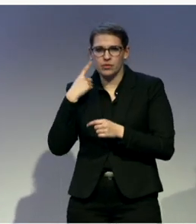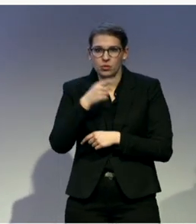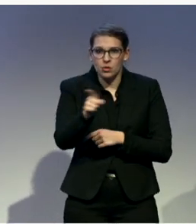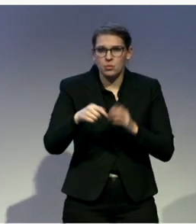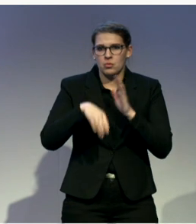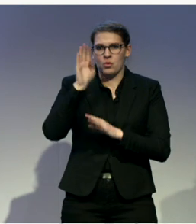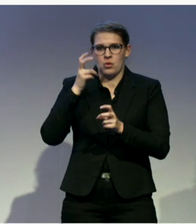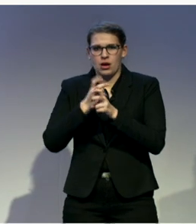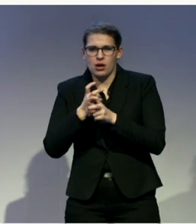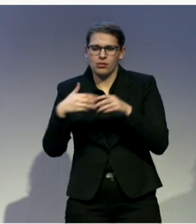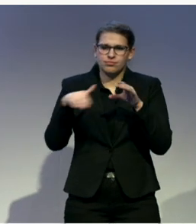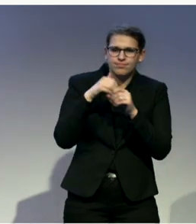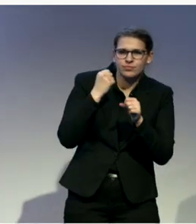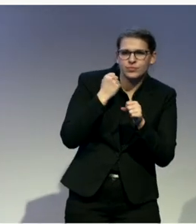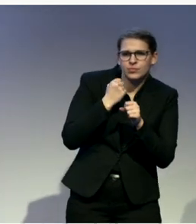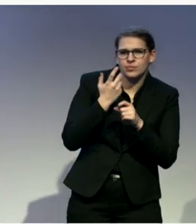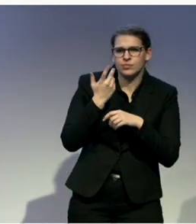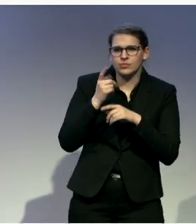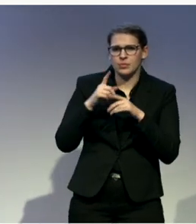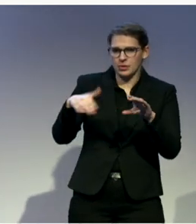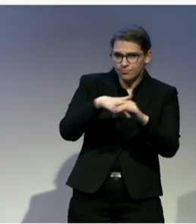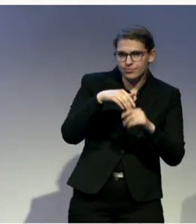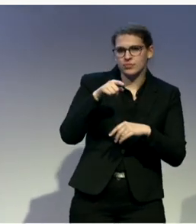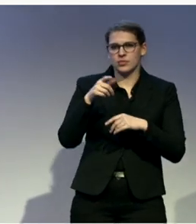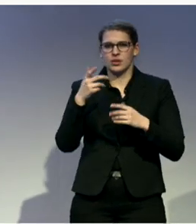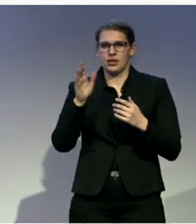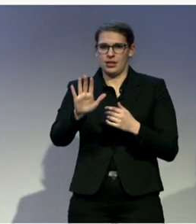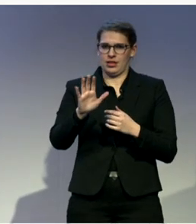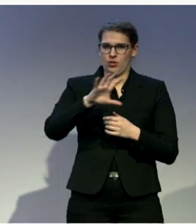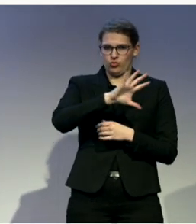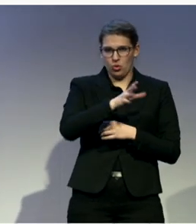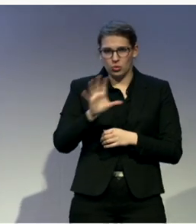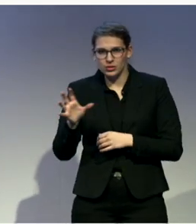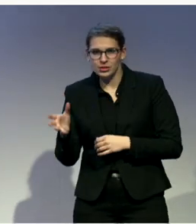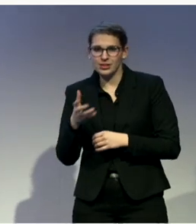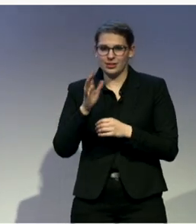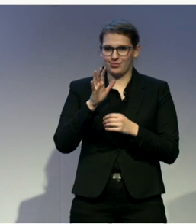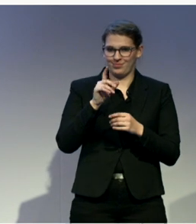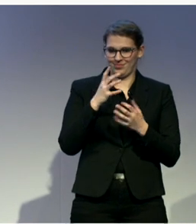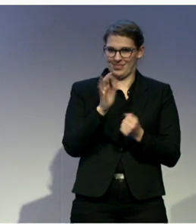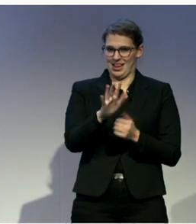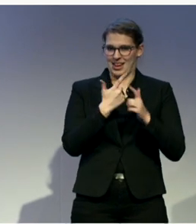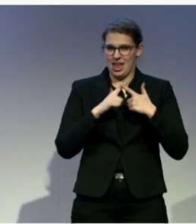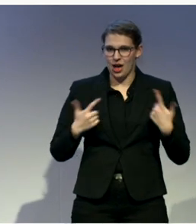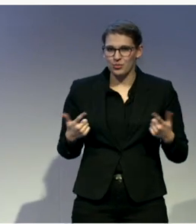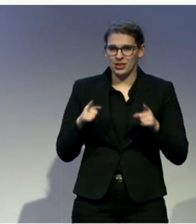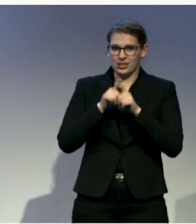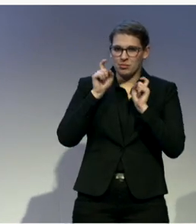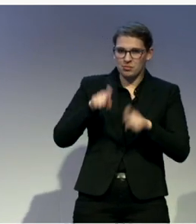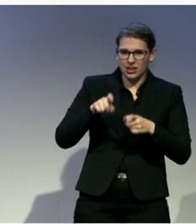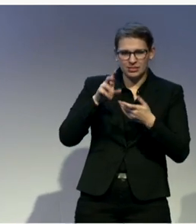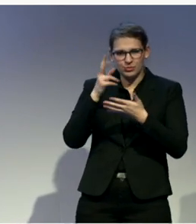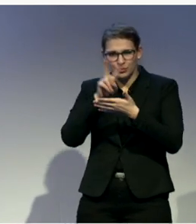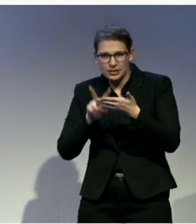of their country. And so I wonder, because deaf culture is so important and sensitivity to these languages